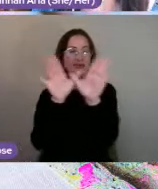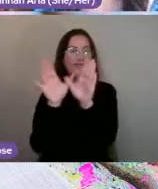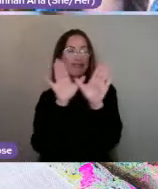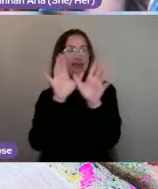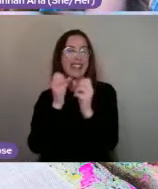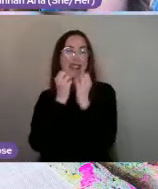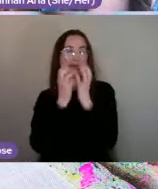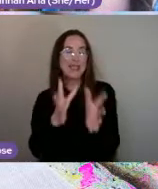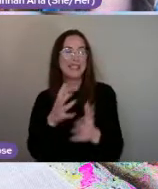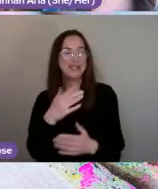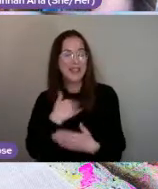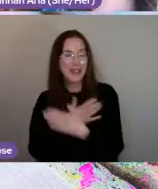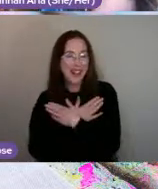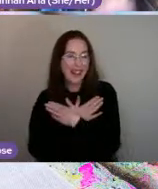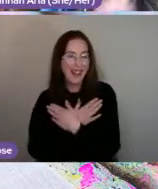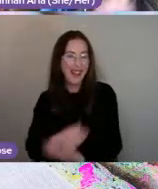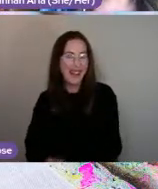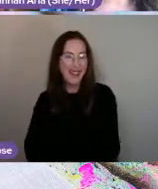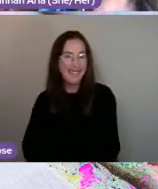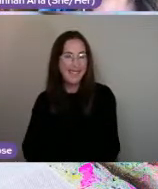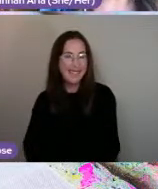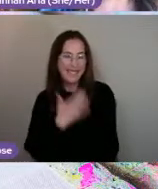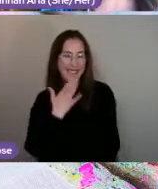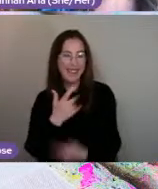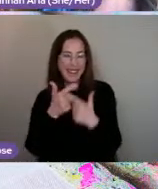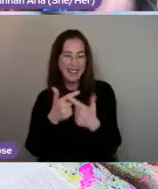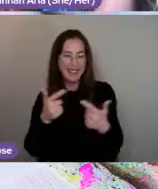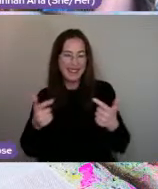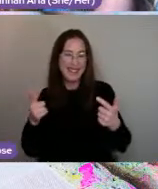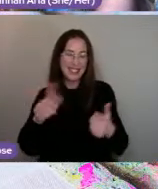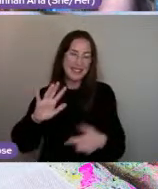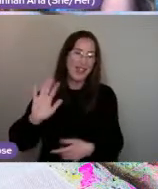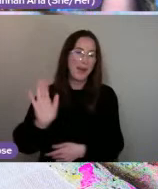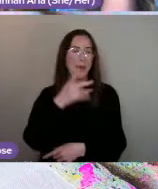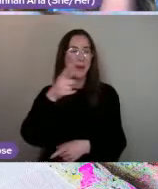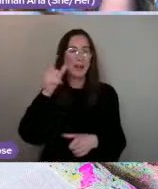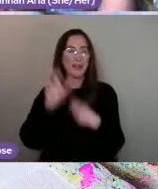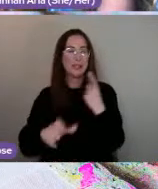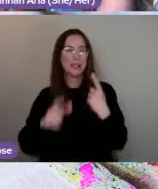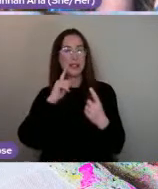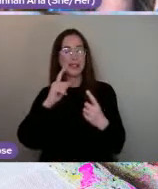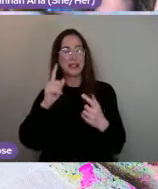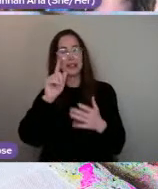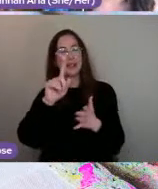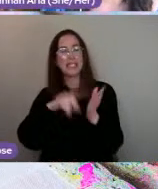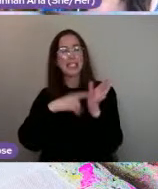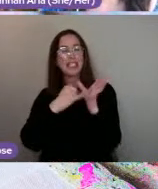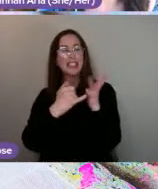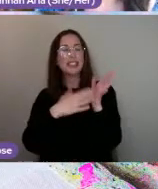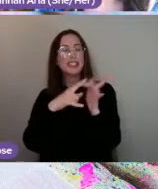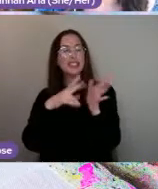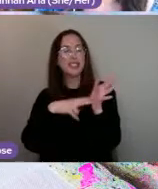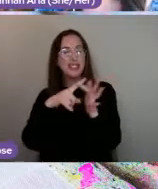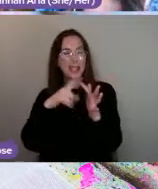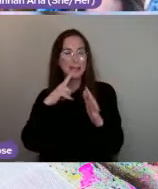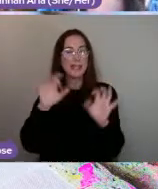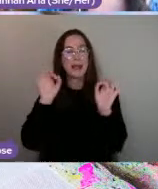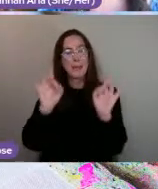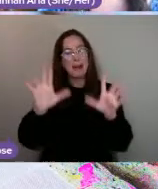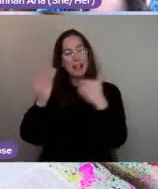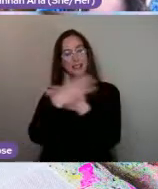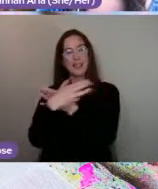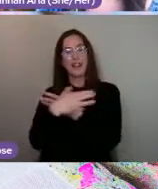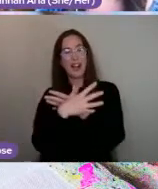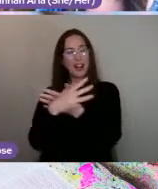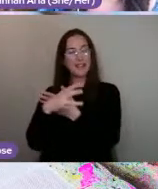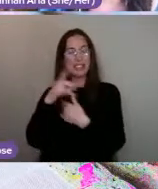We love them. So, thank you very much for all you do. Jasmine the Magical Fairy is our tech support, and she makes